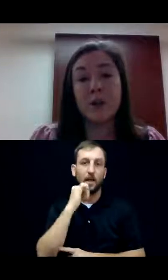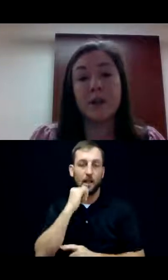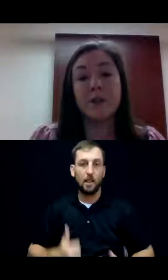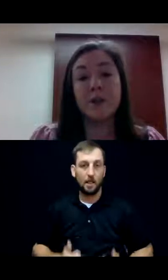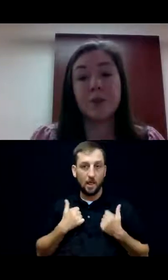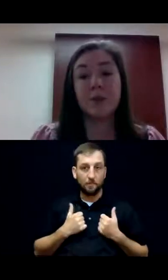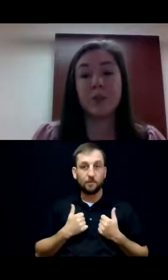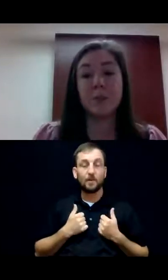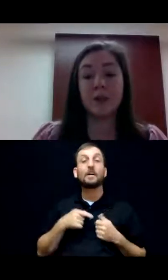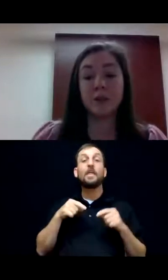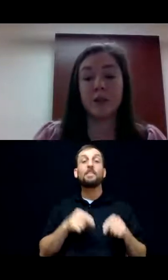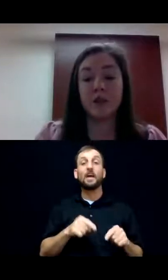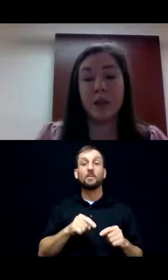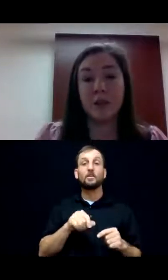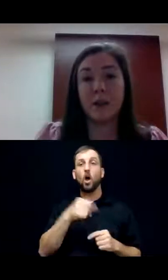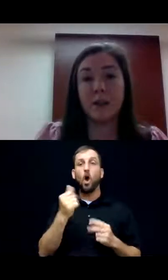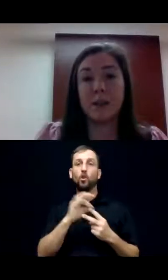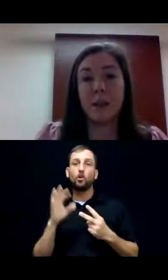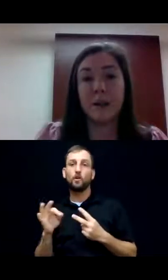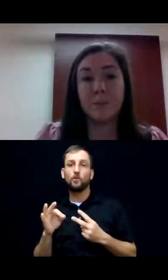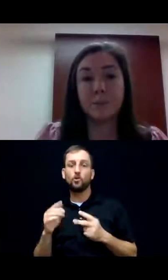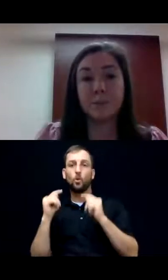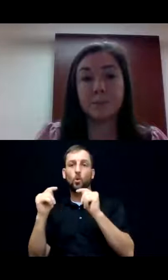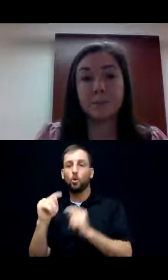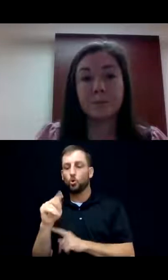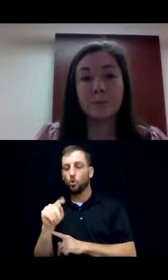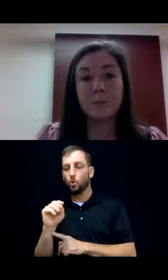alternative to tutorship and interdiction here in Louisiana.